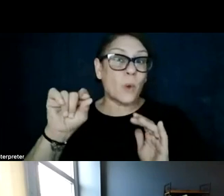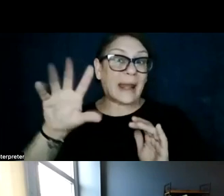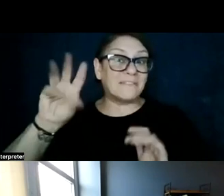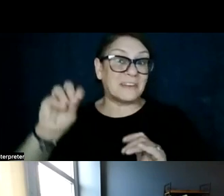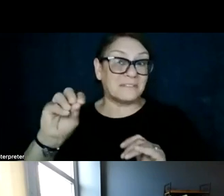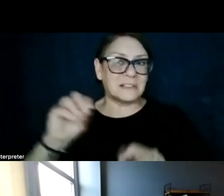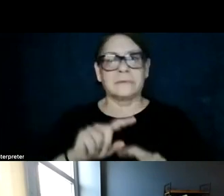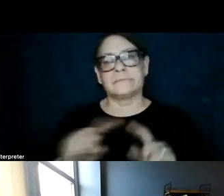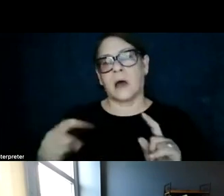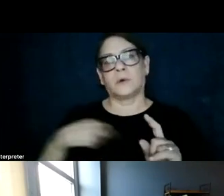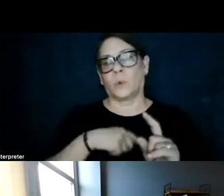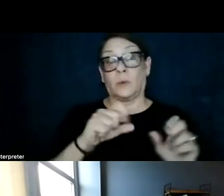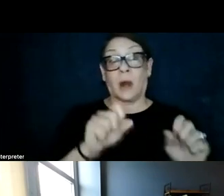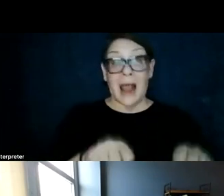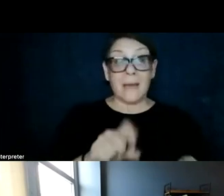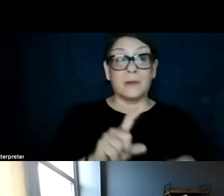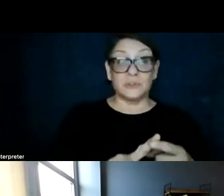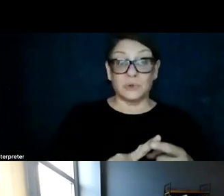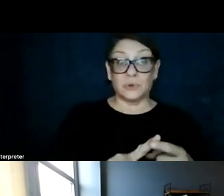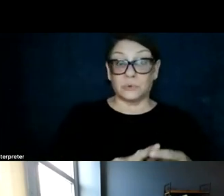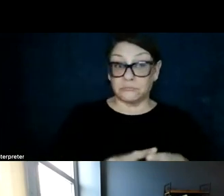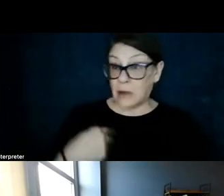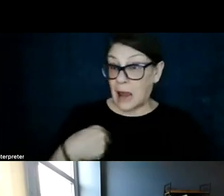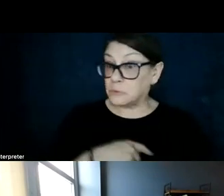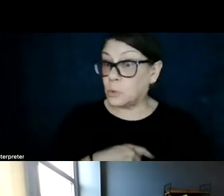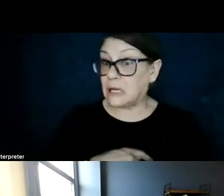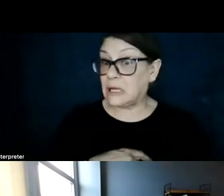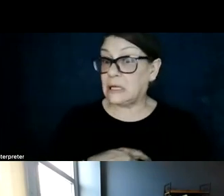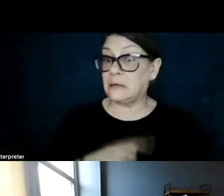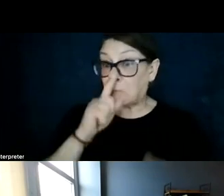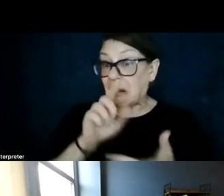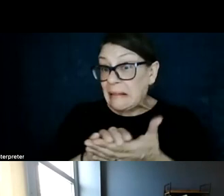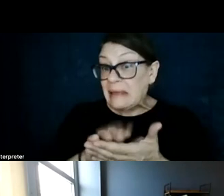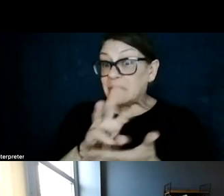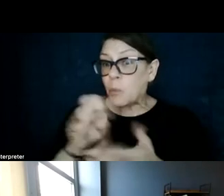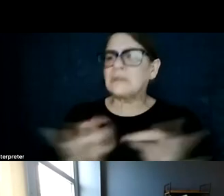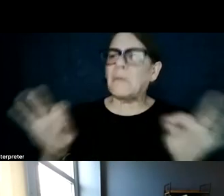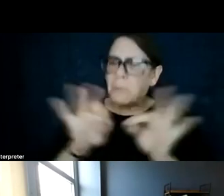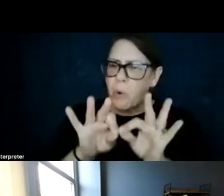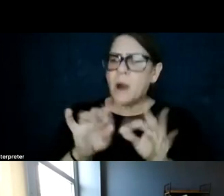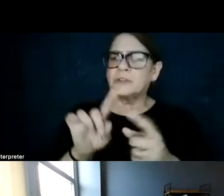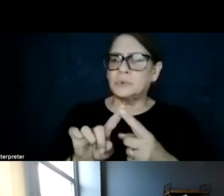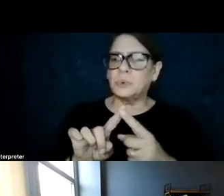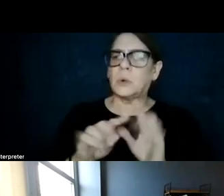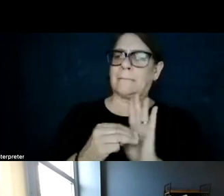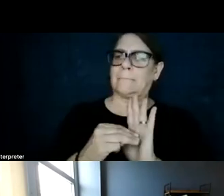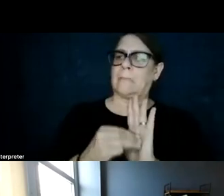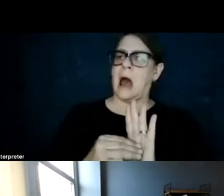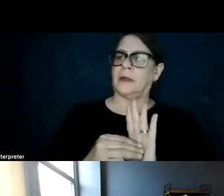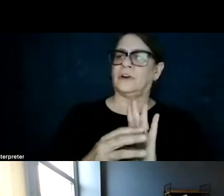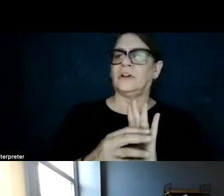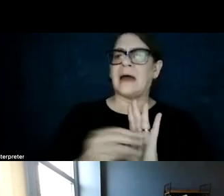we were able to, and we believe that it was important to model and